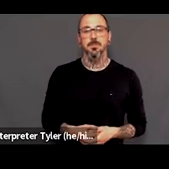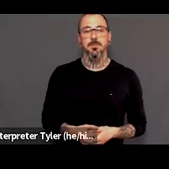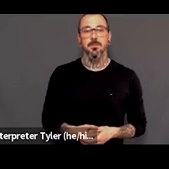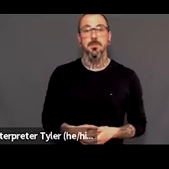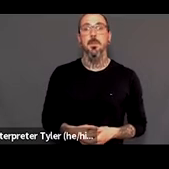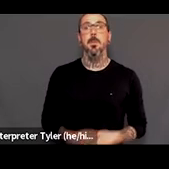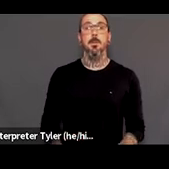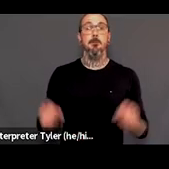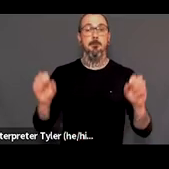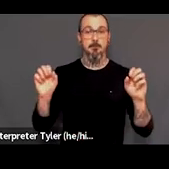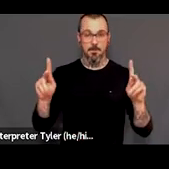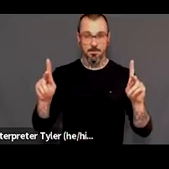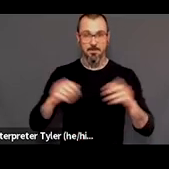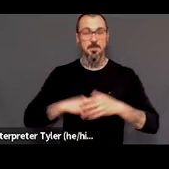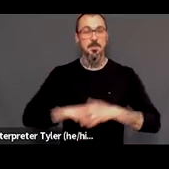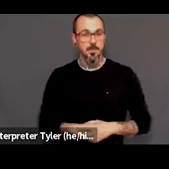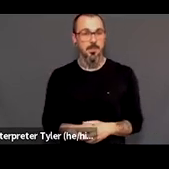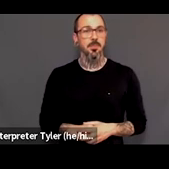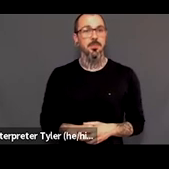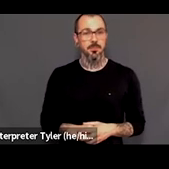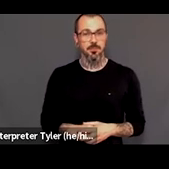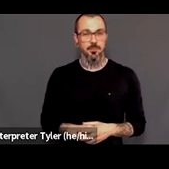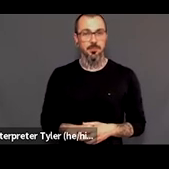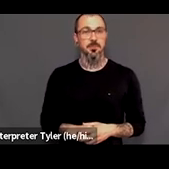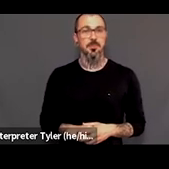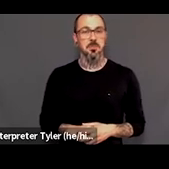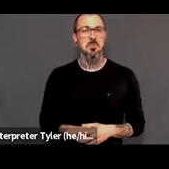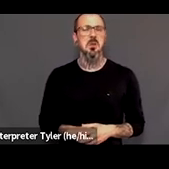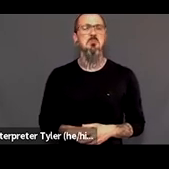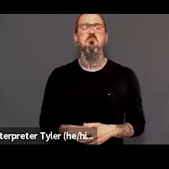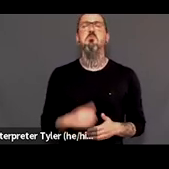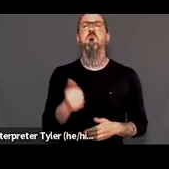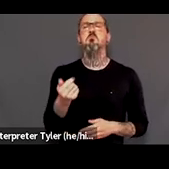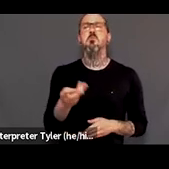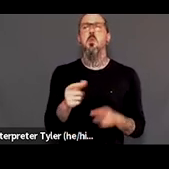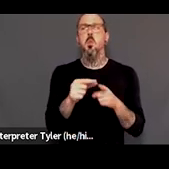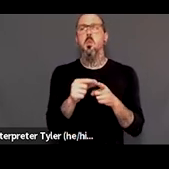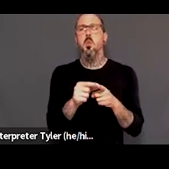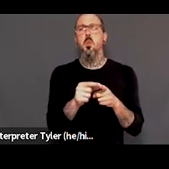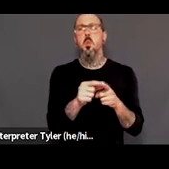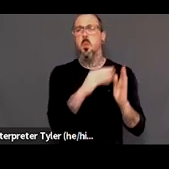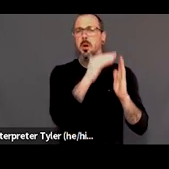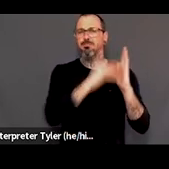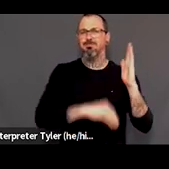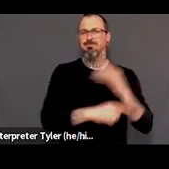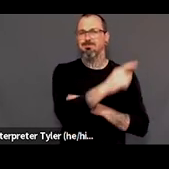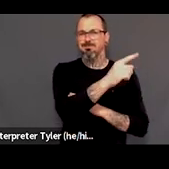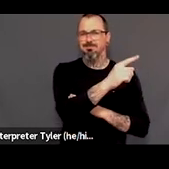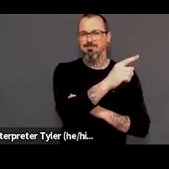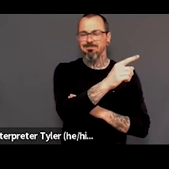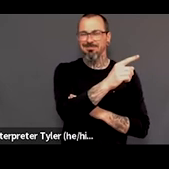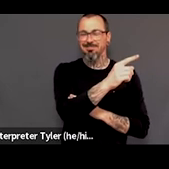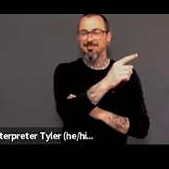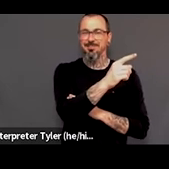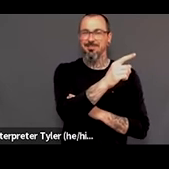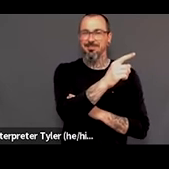so we have a few uh kind of key terms that we discussed kind of at length